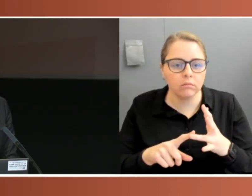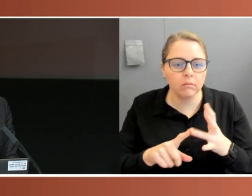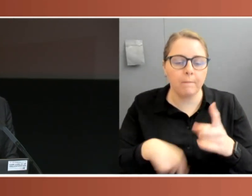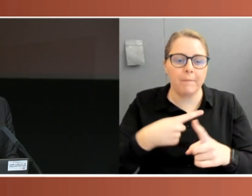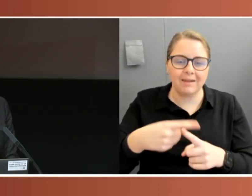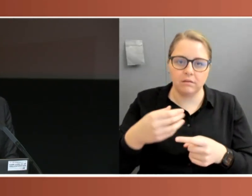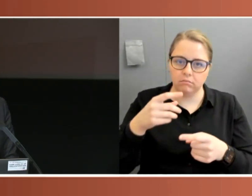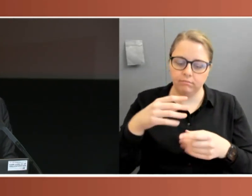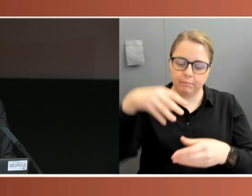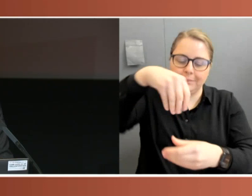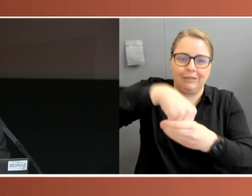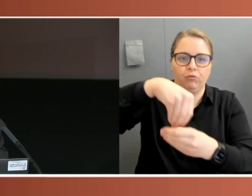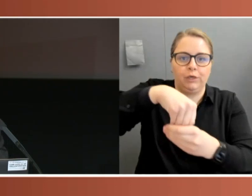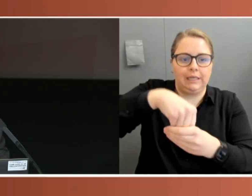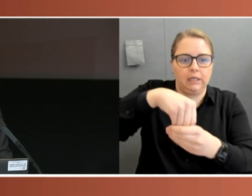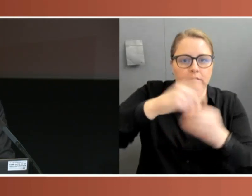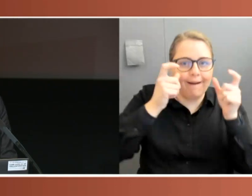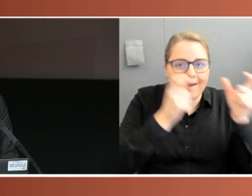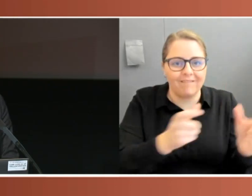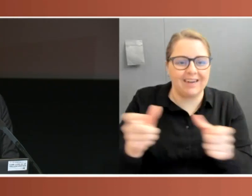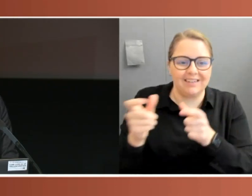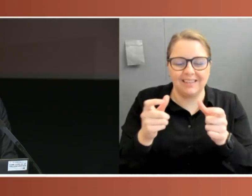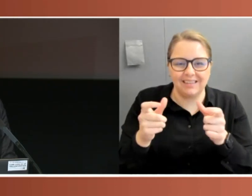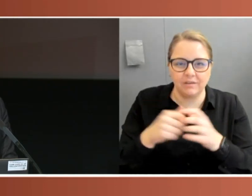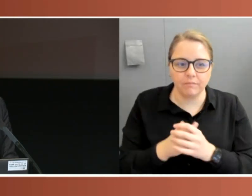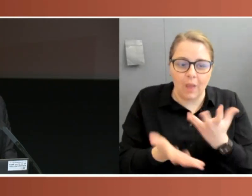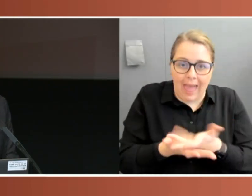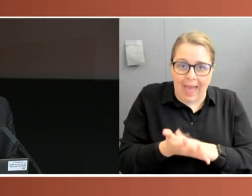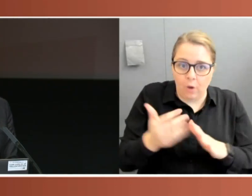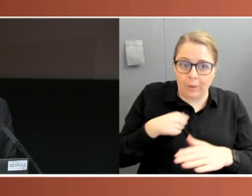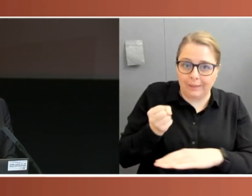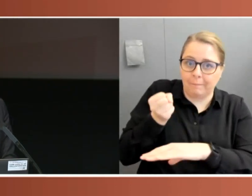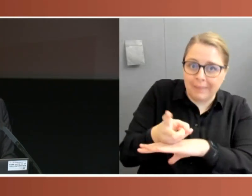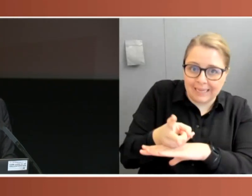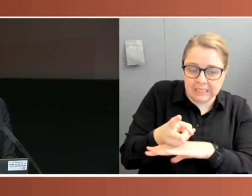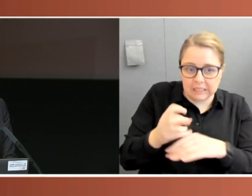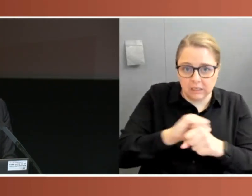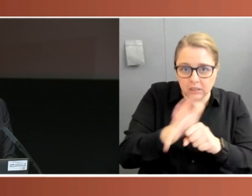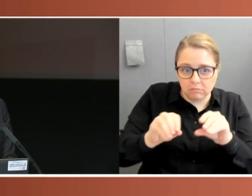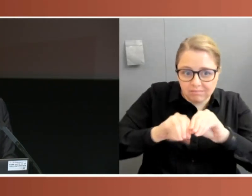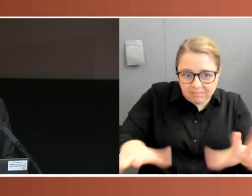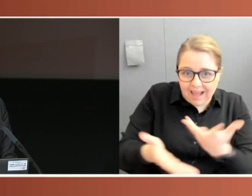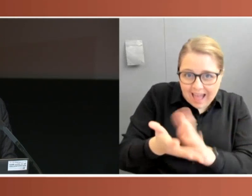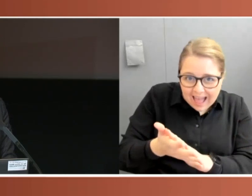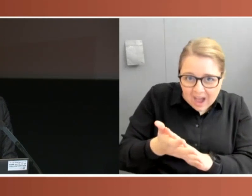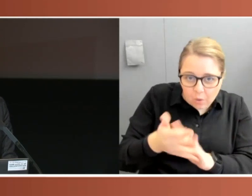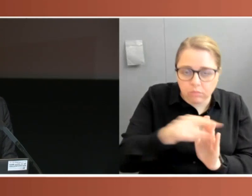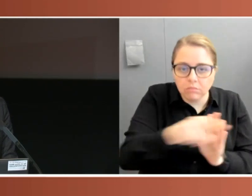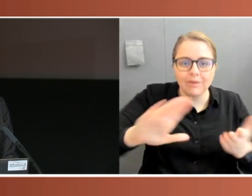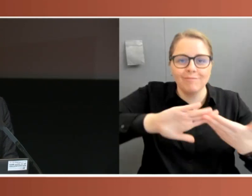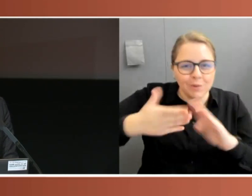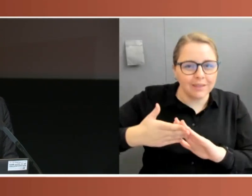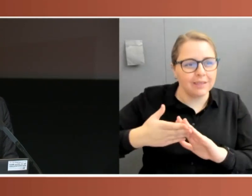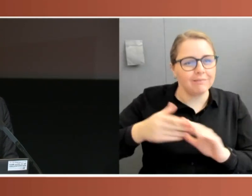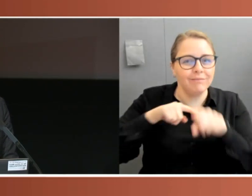Because the success in combating the pandemic, more than anything else, can depend upon community goodwill and the willingness of citizens